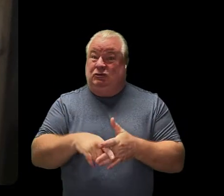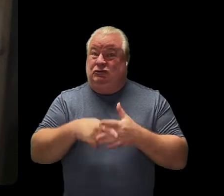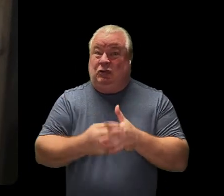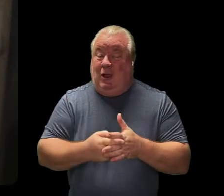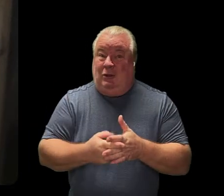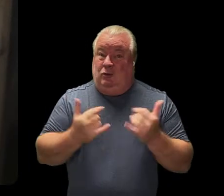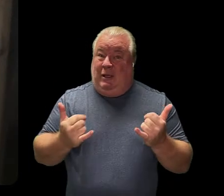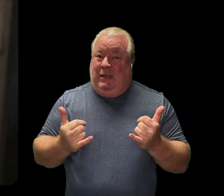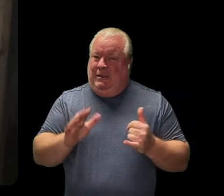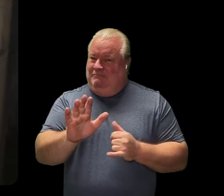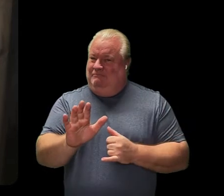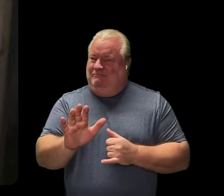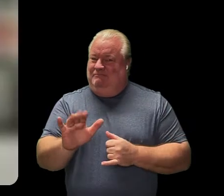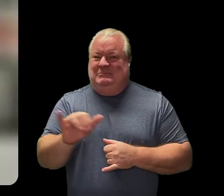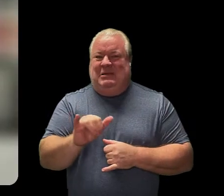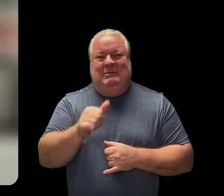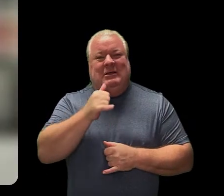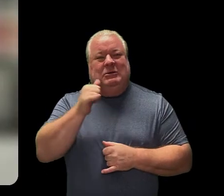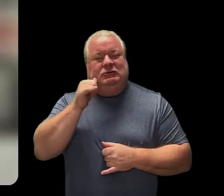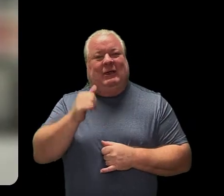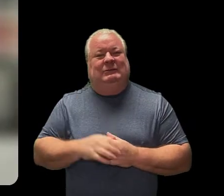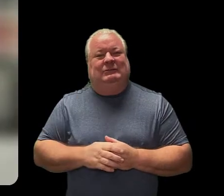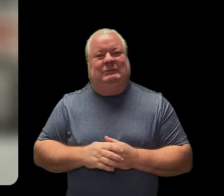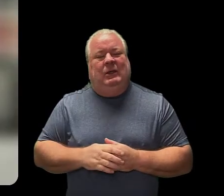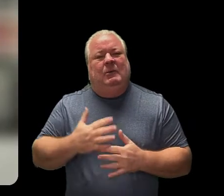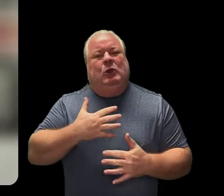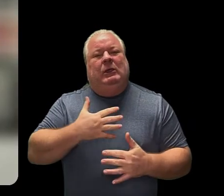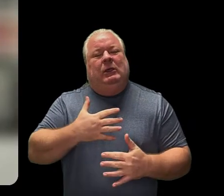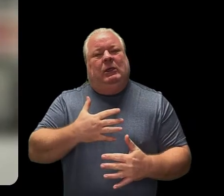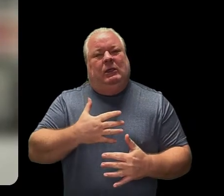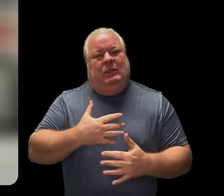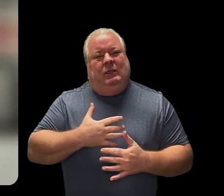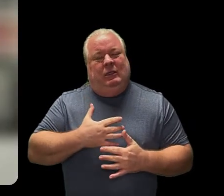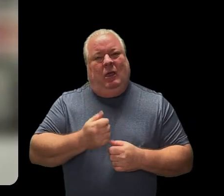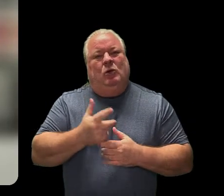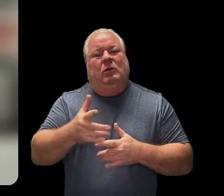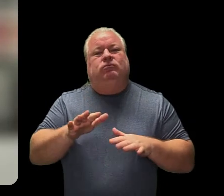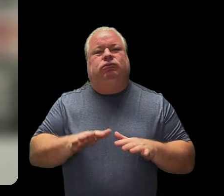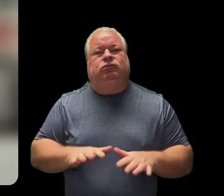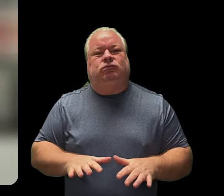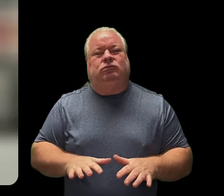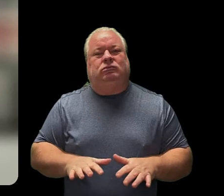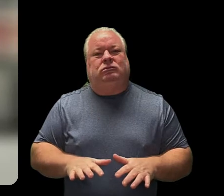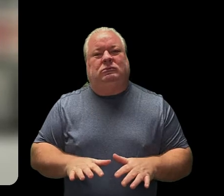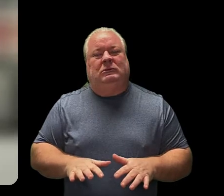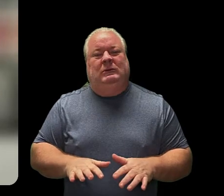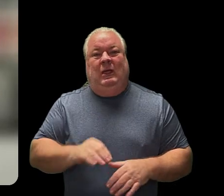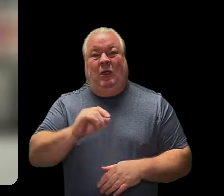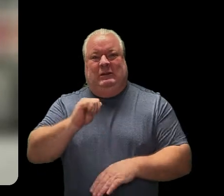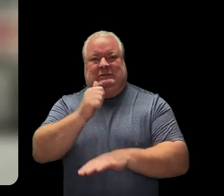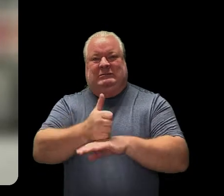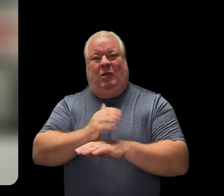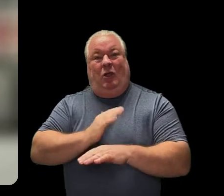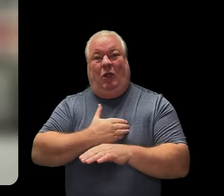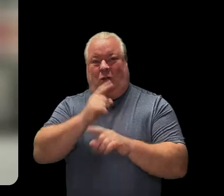again today with a little bit of breathing and set our